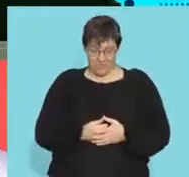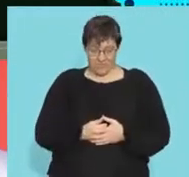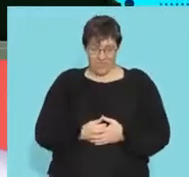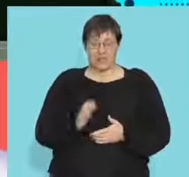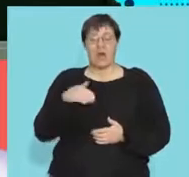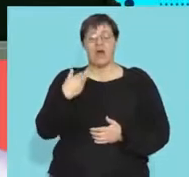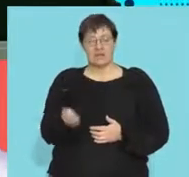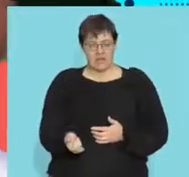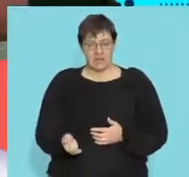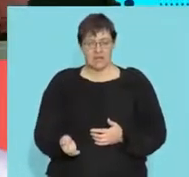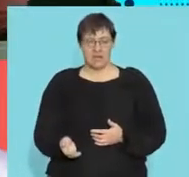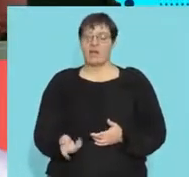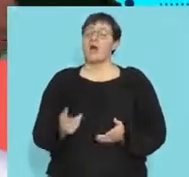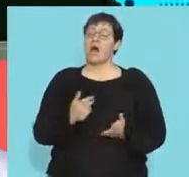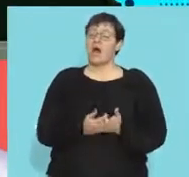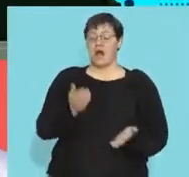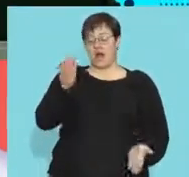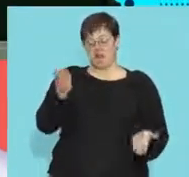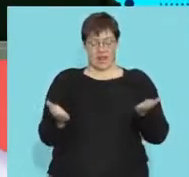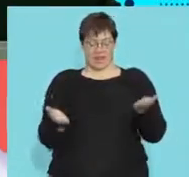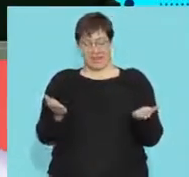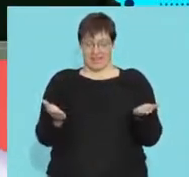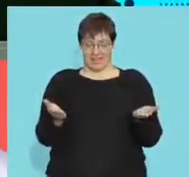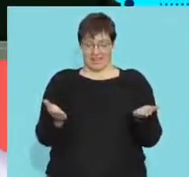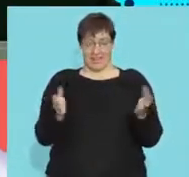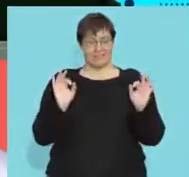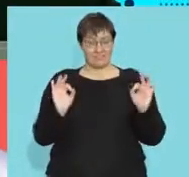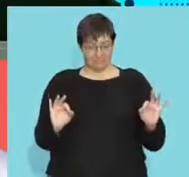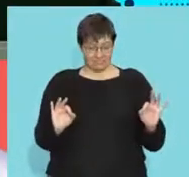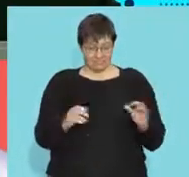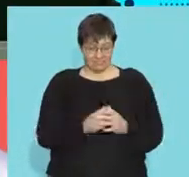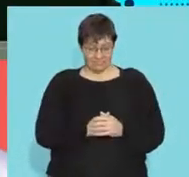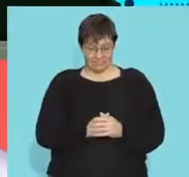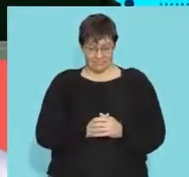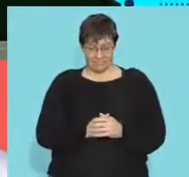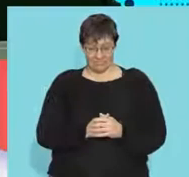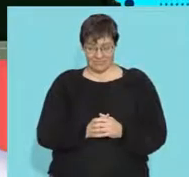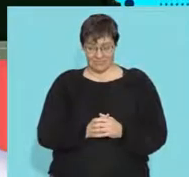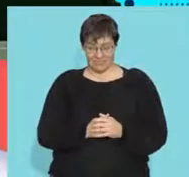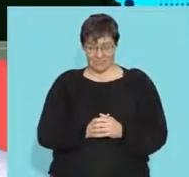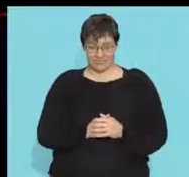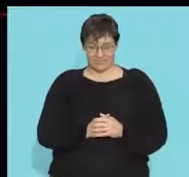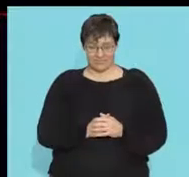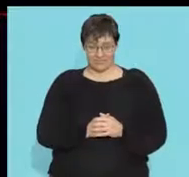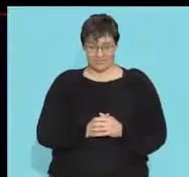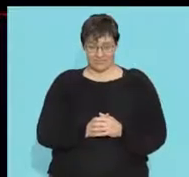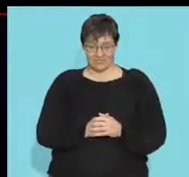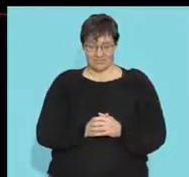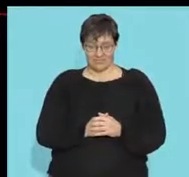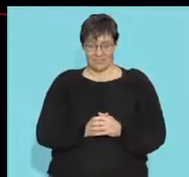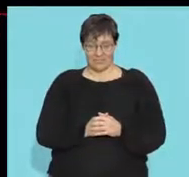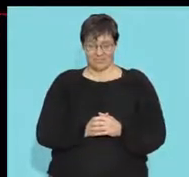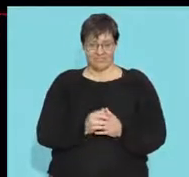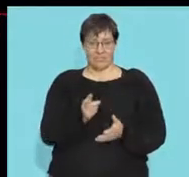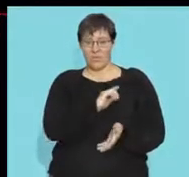a while what happens when the levels equalize when my carbon dioxide gets back to